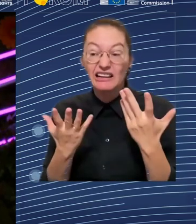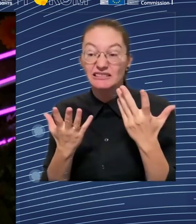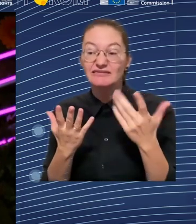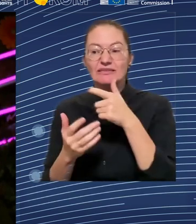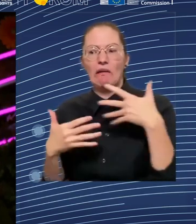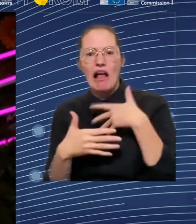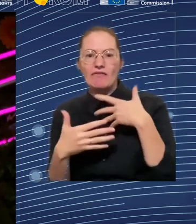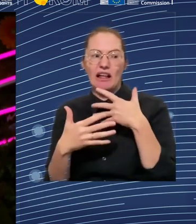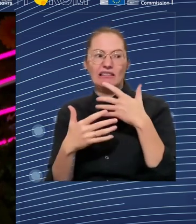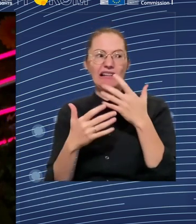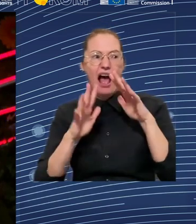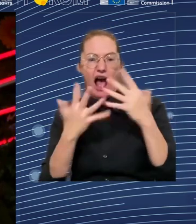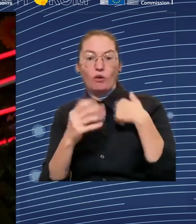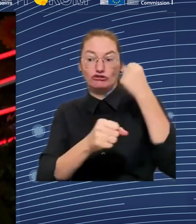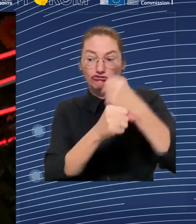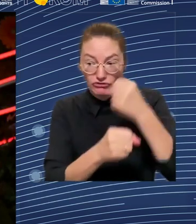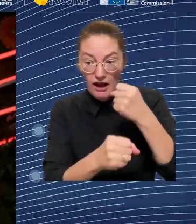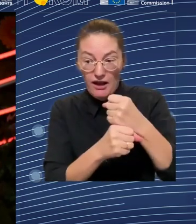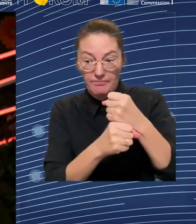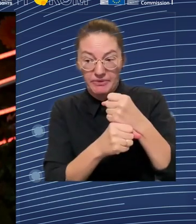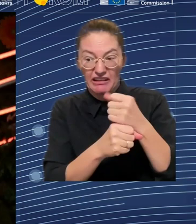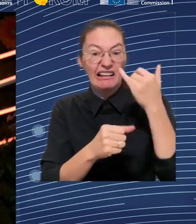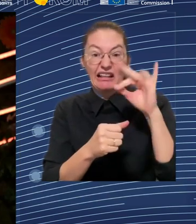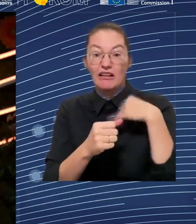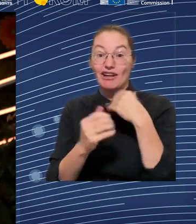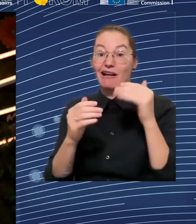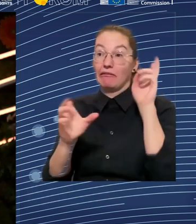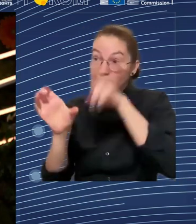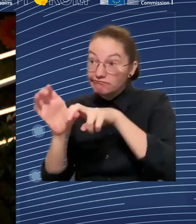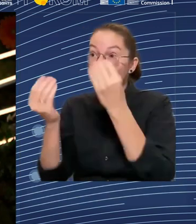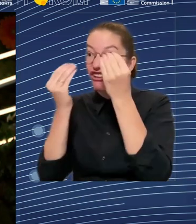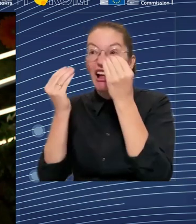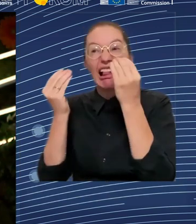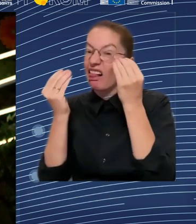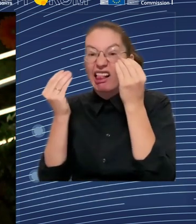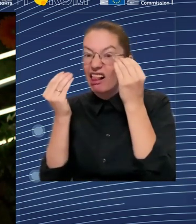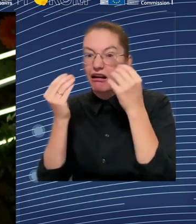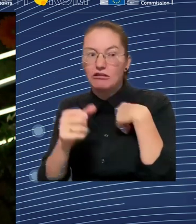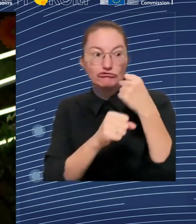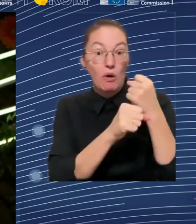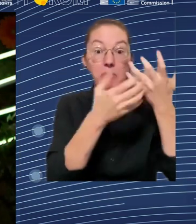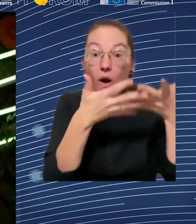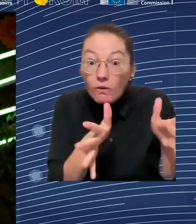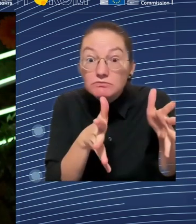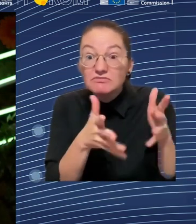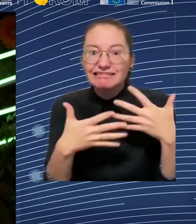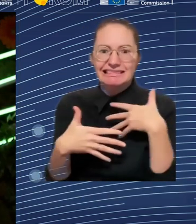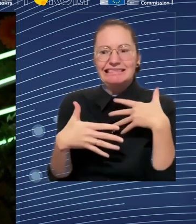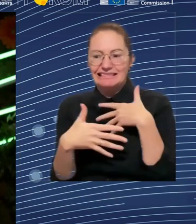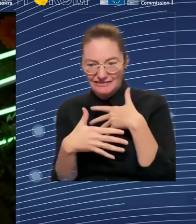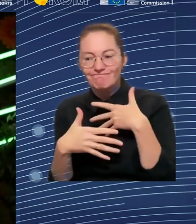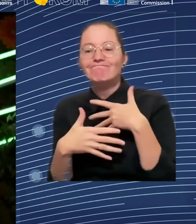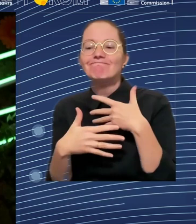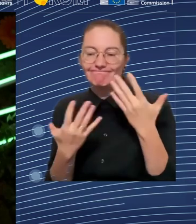counterproductive message, and I hear it all the time. It needs to be, we'll help you do the training, we're going to